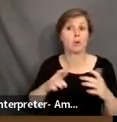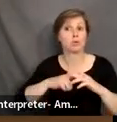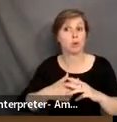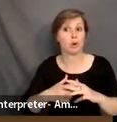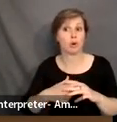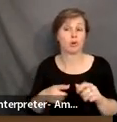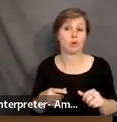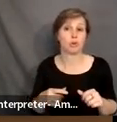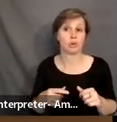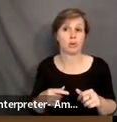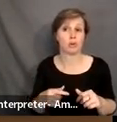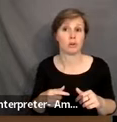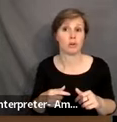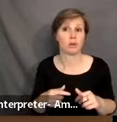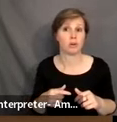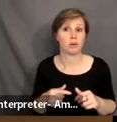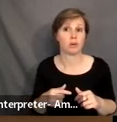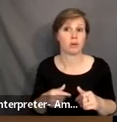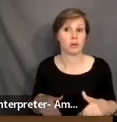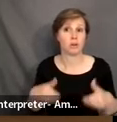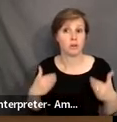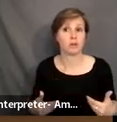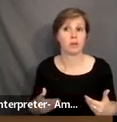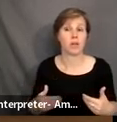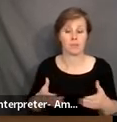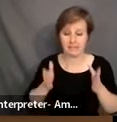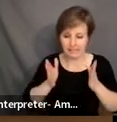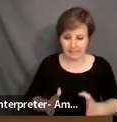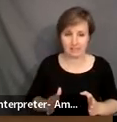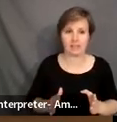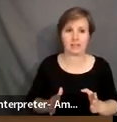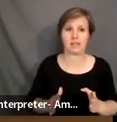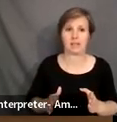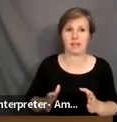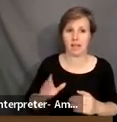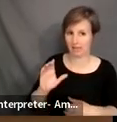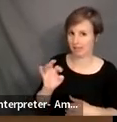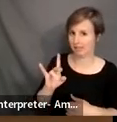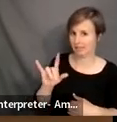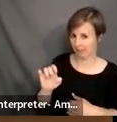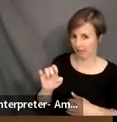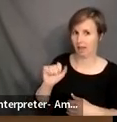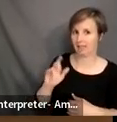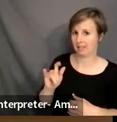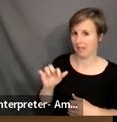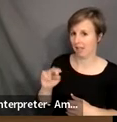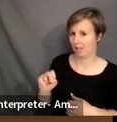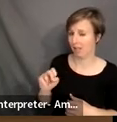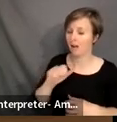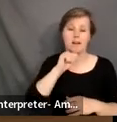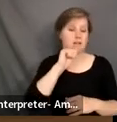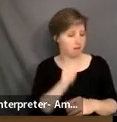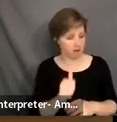I am speaking as an individual, as Cecile Aksilien, and not on behalf of Kennesaw State